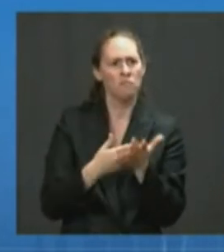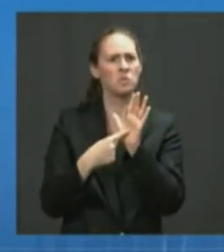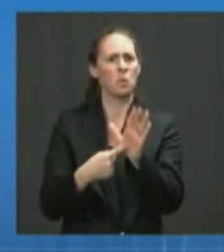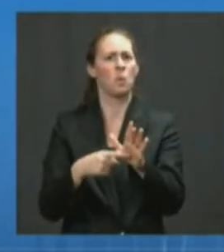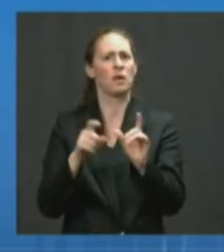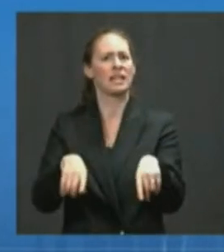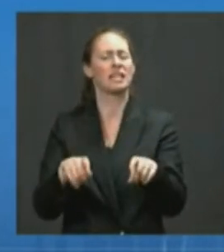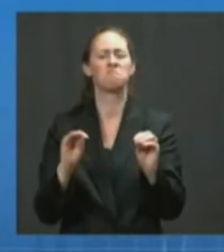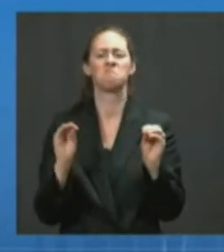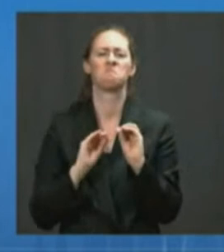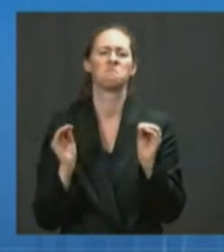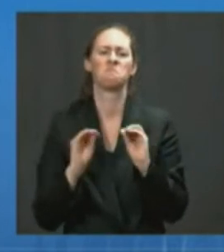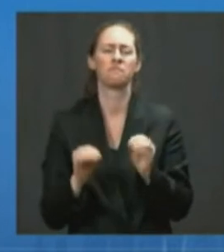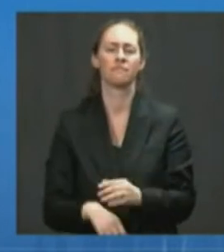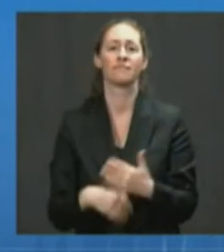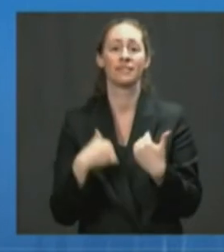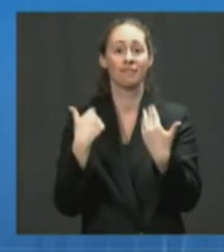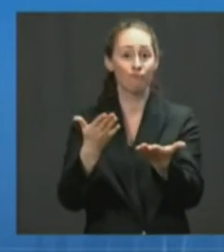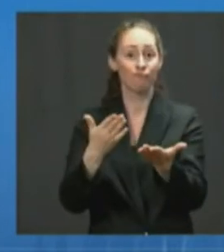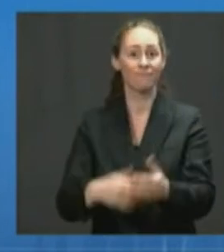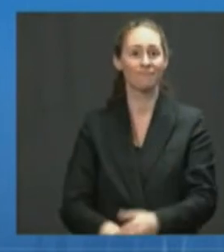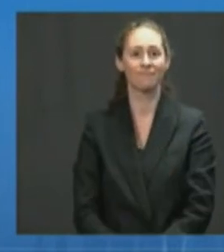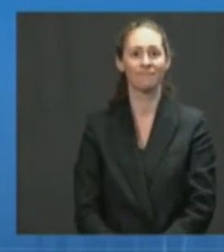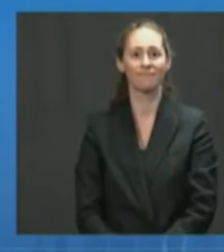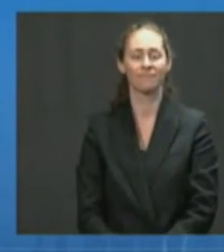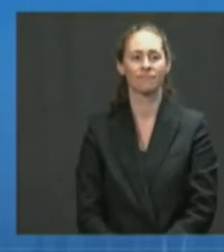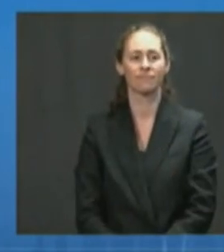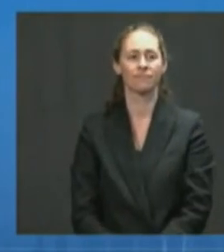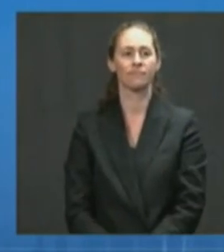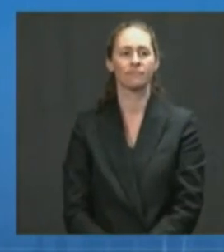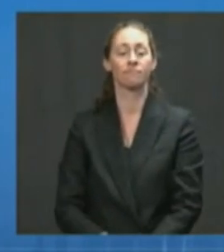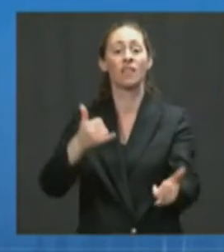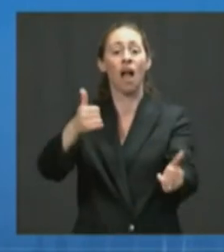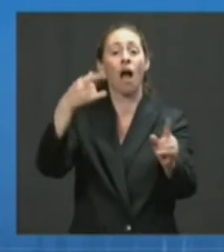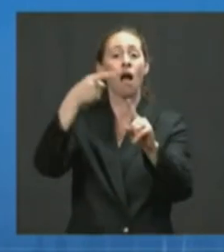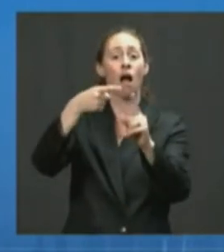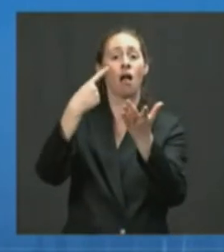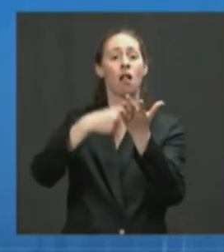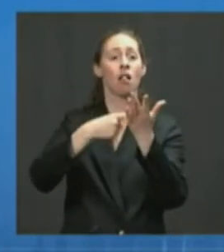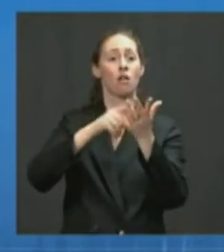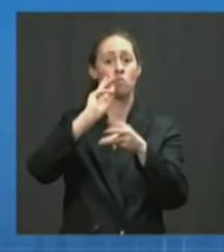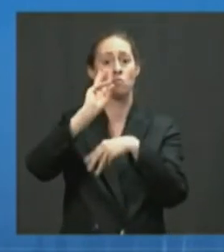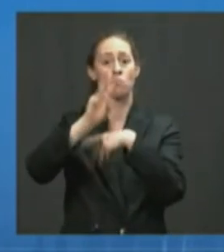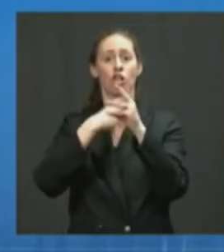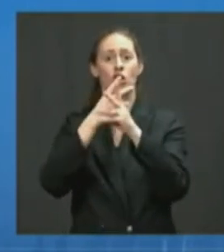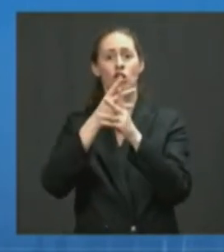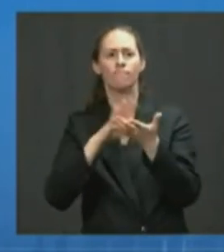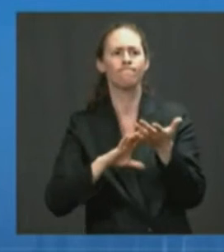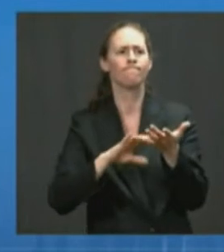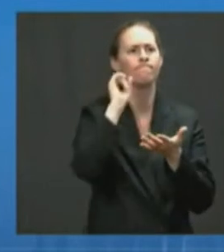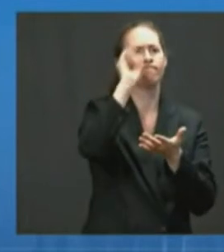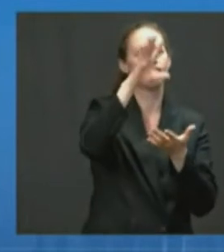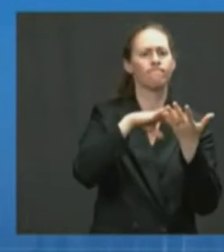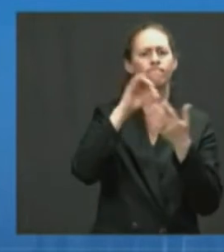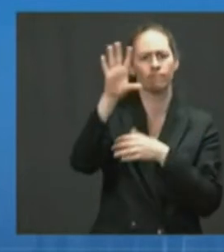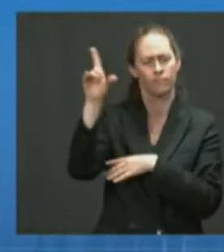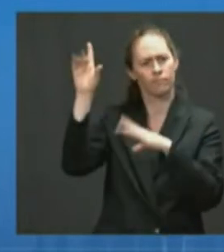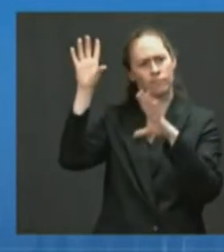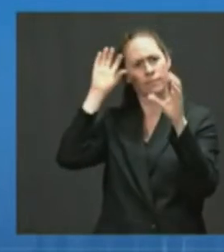Back to you, Jeff. On the global front, as you know, we the president is committed to sharing